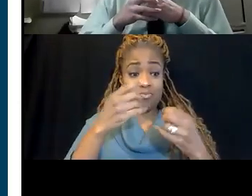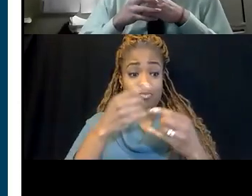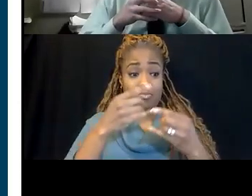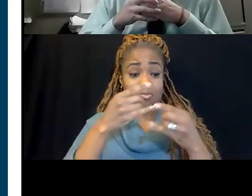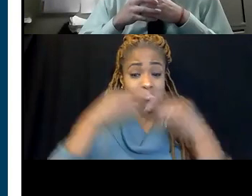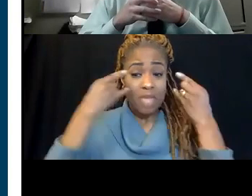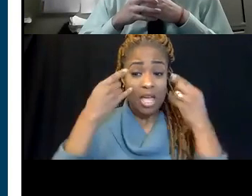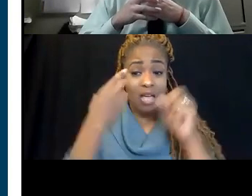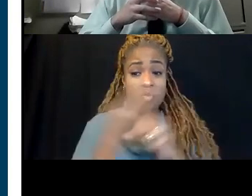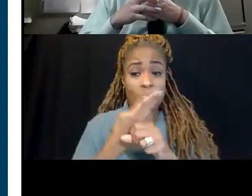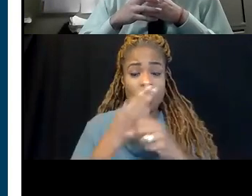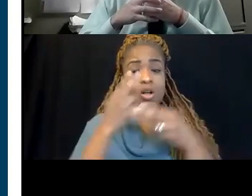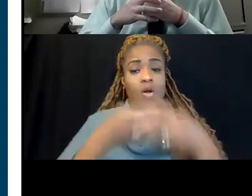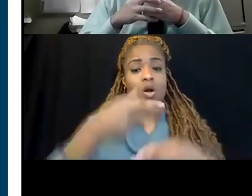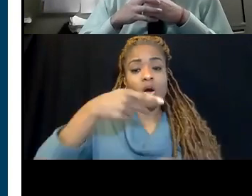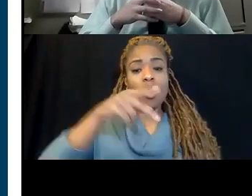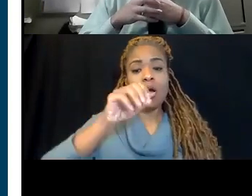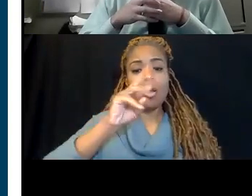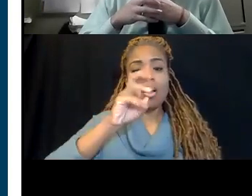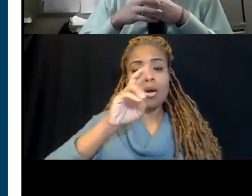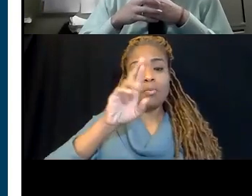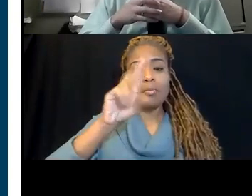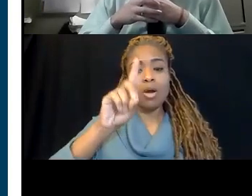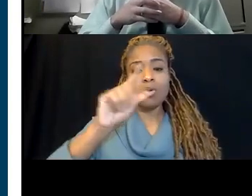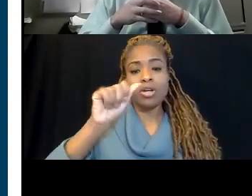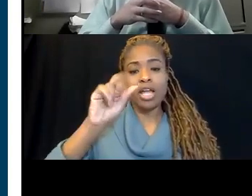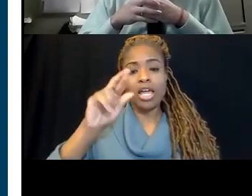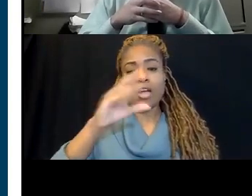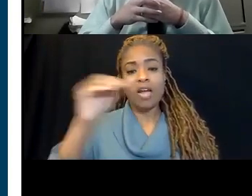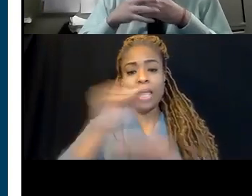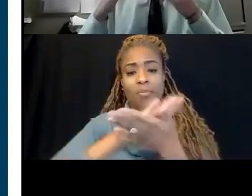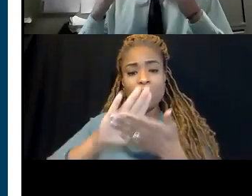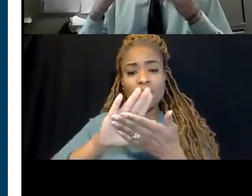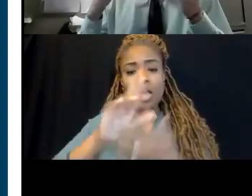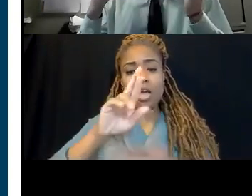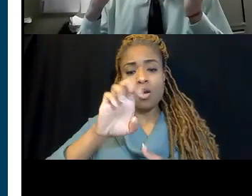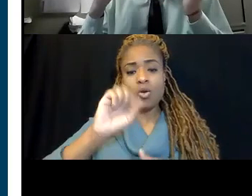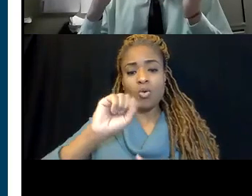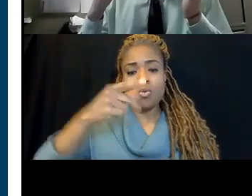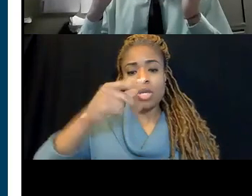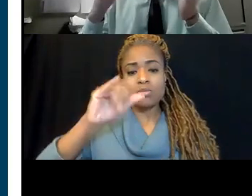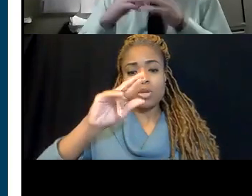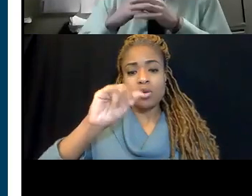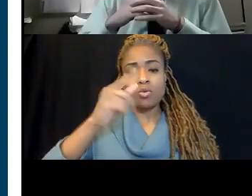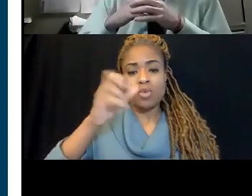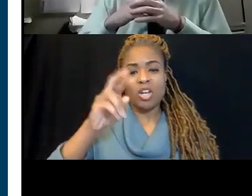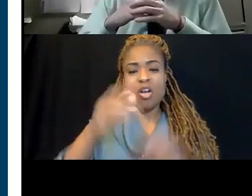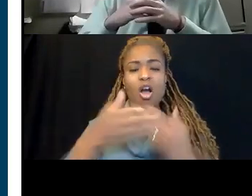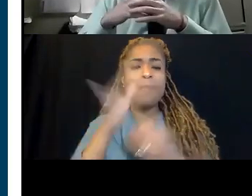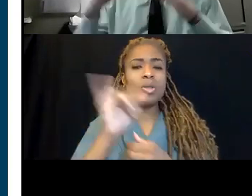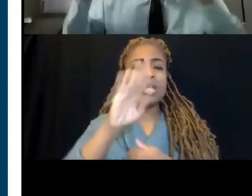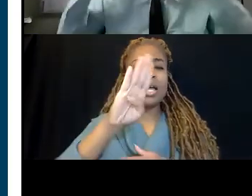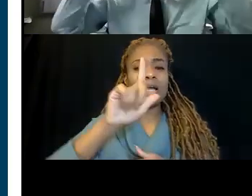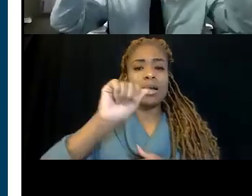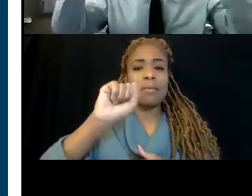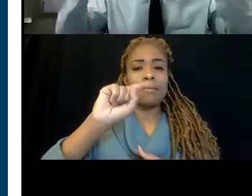is a, it's called a powered air purifying respirator. And it's similar to what you see, what a blasting helmet is, and that's